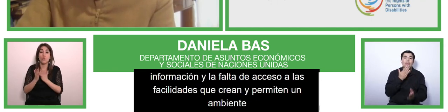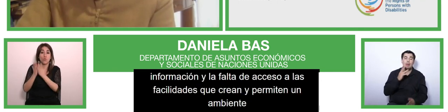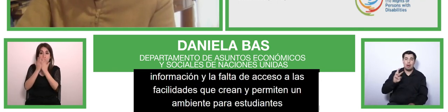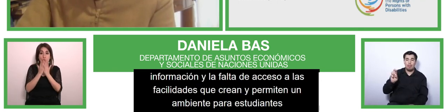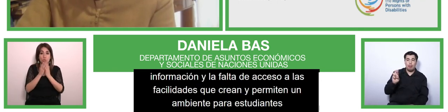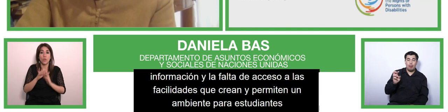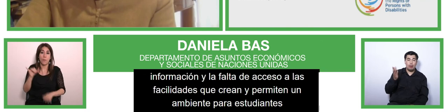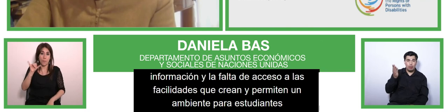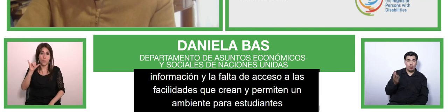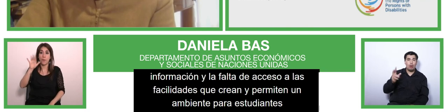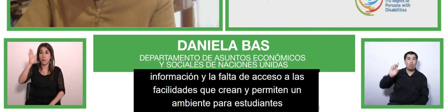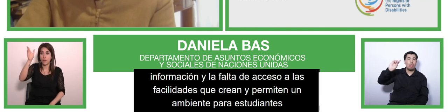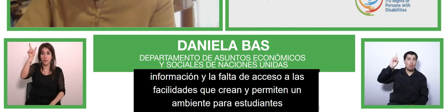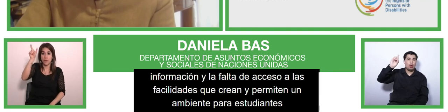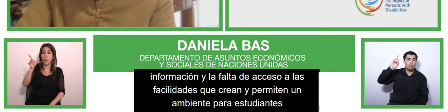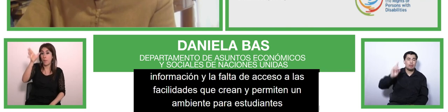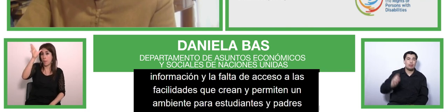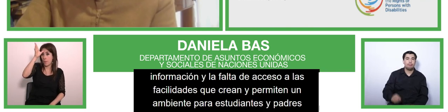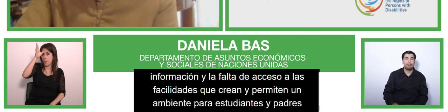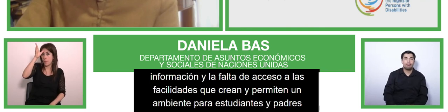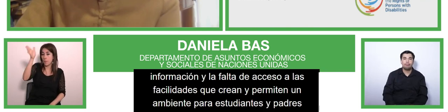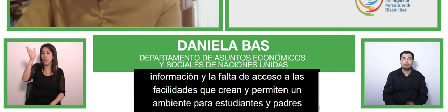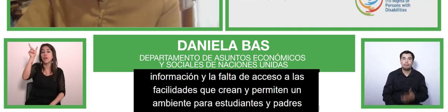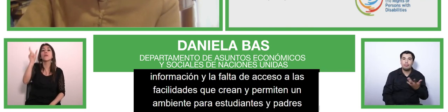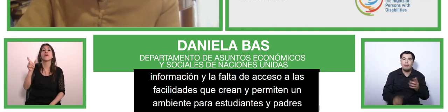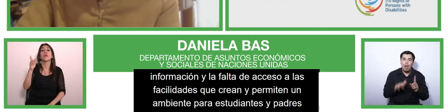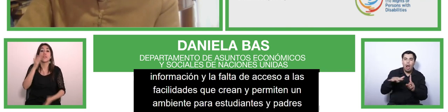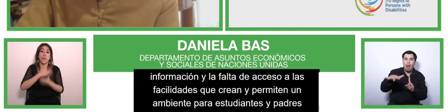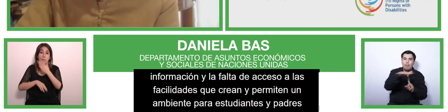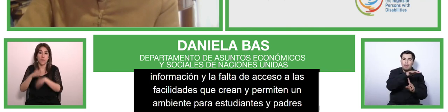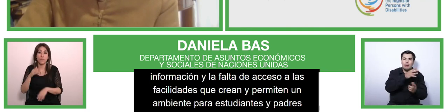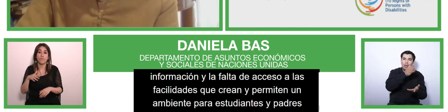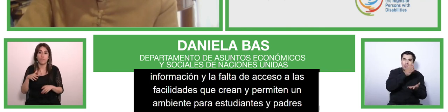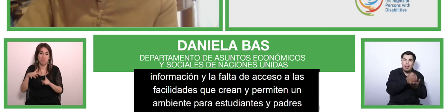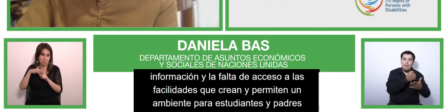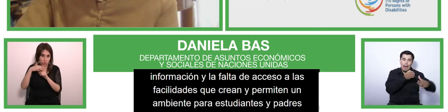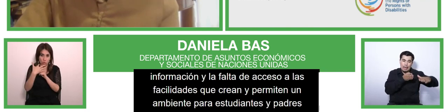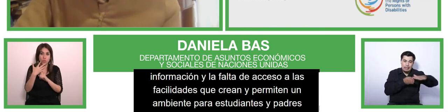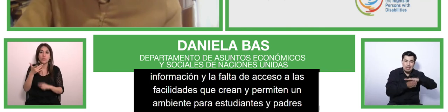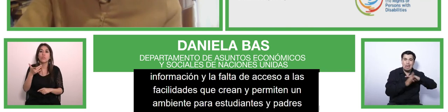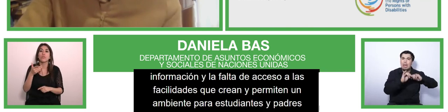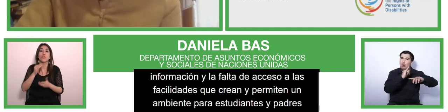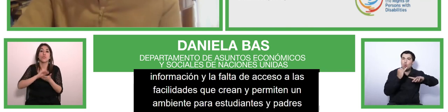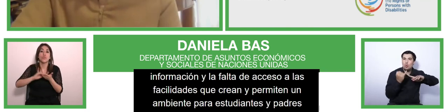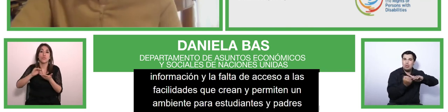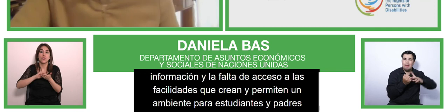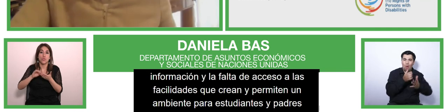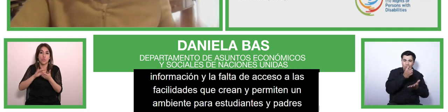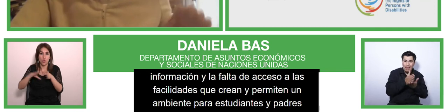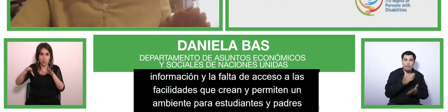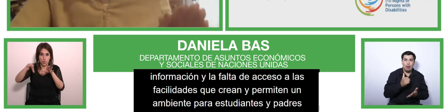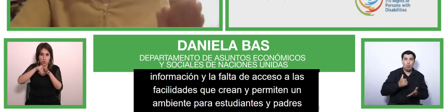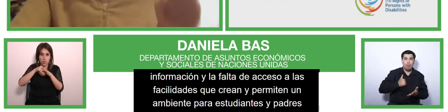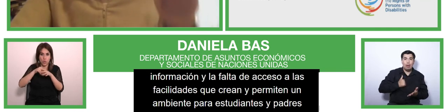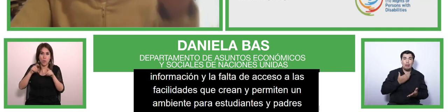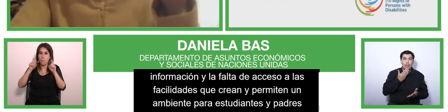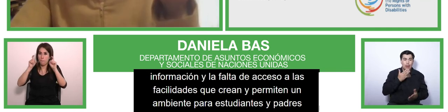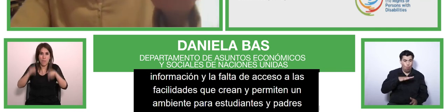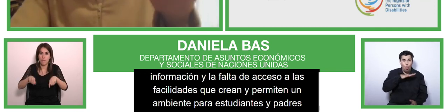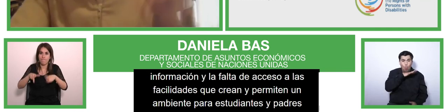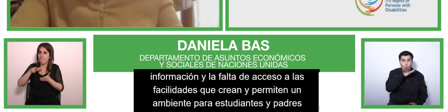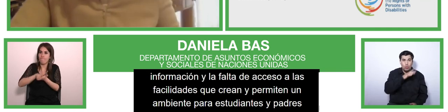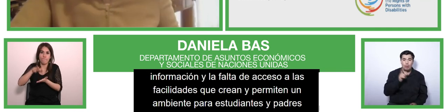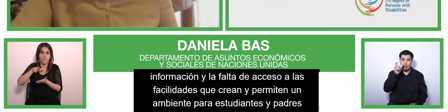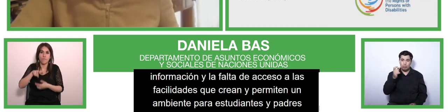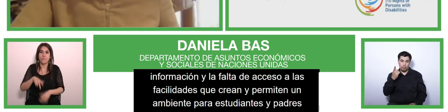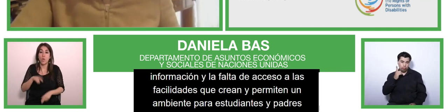have to be accessible, inclusive, and as I always say, also usable. It's not enough for me to have access